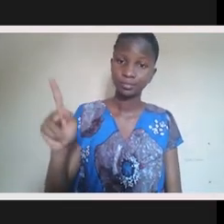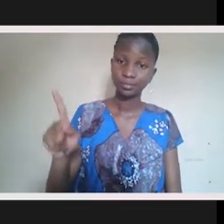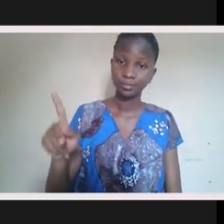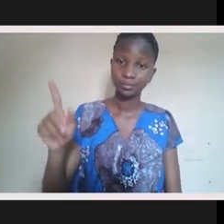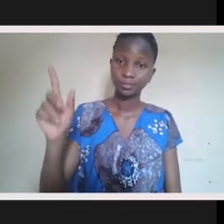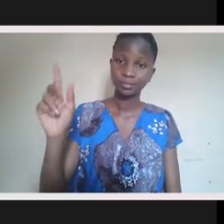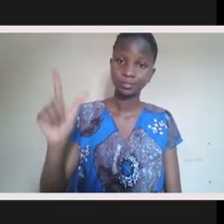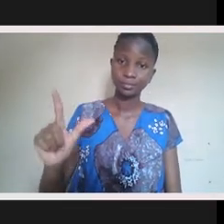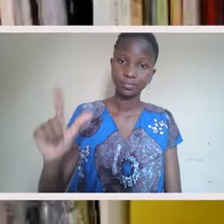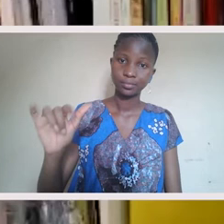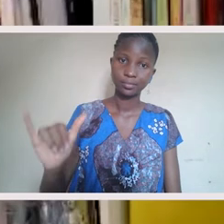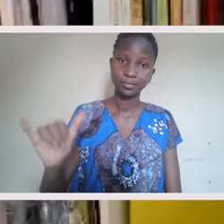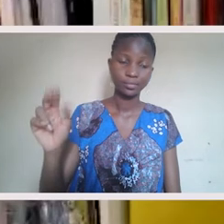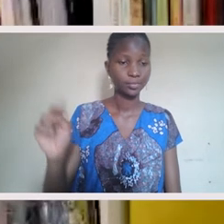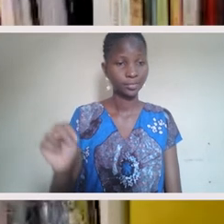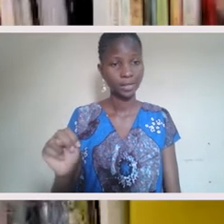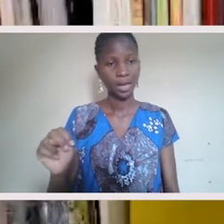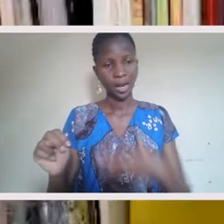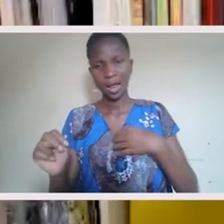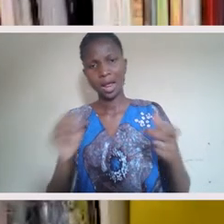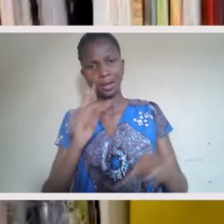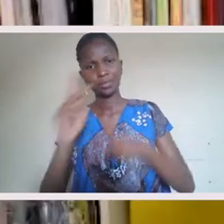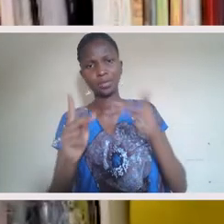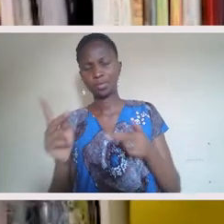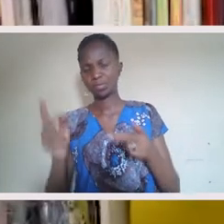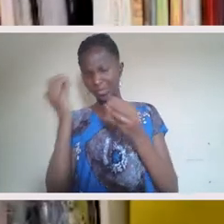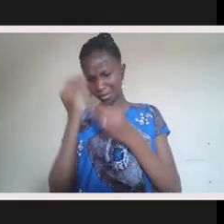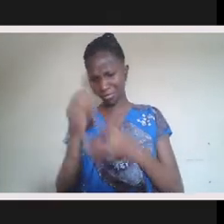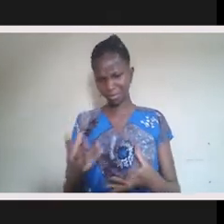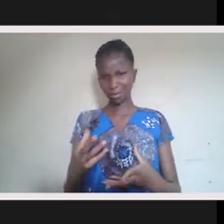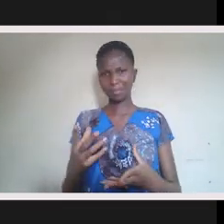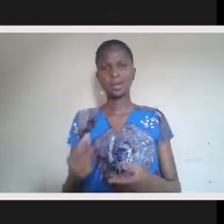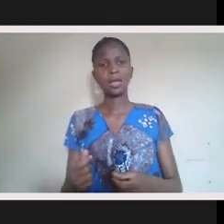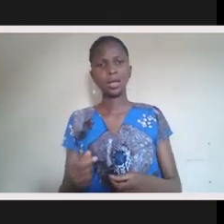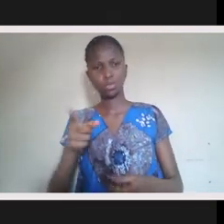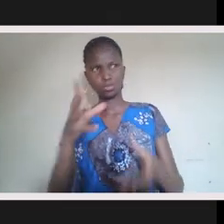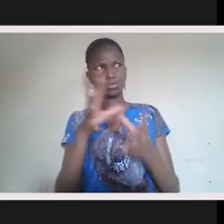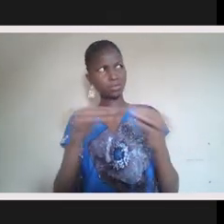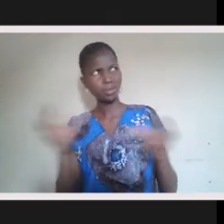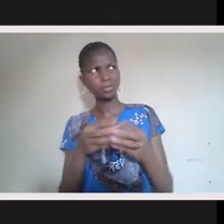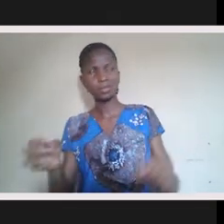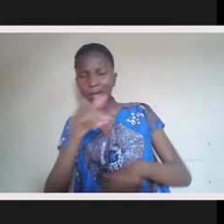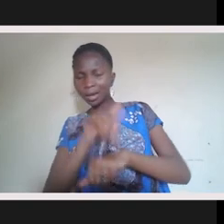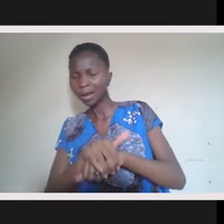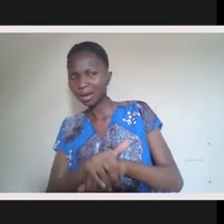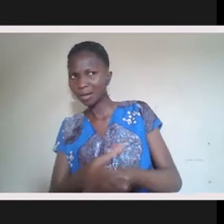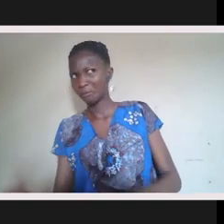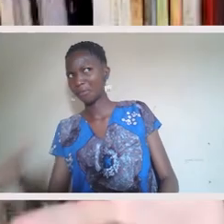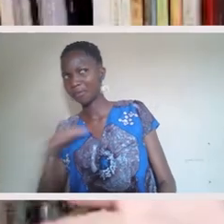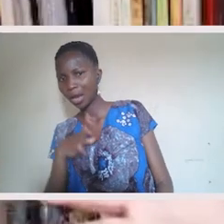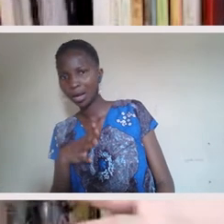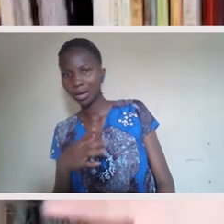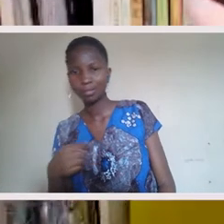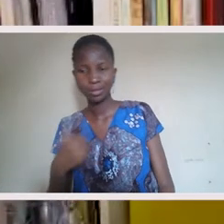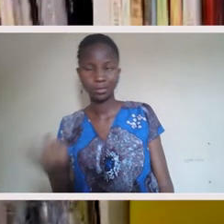get people saying to me, you, you speak English so well. And I'm like, okay. All